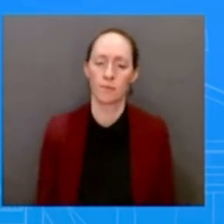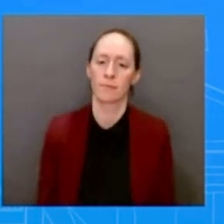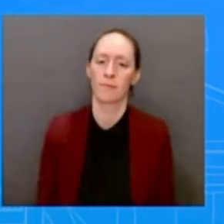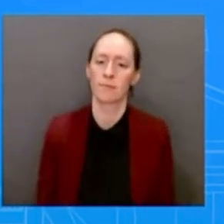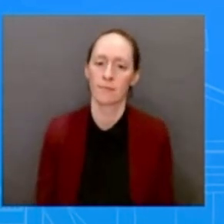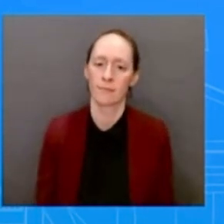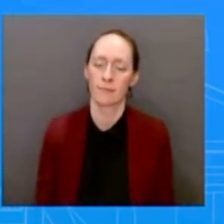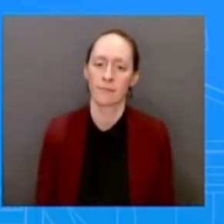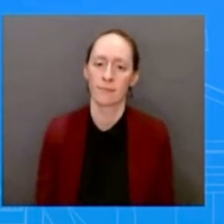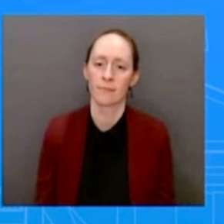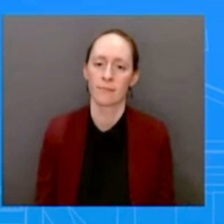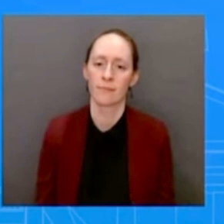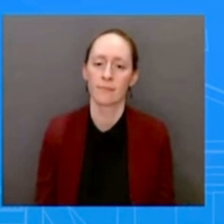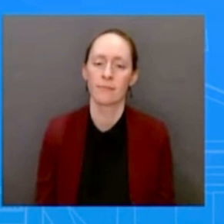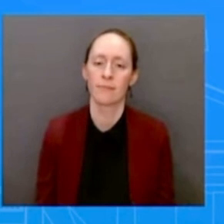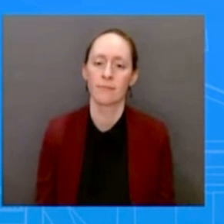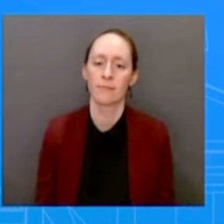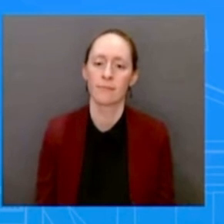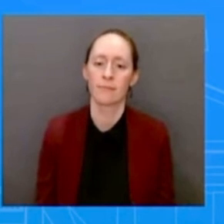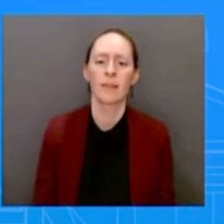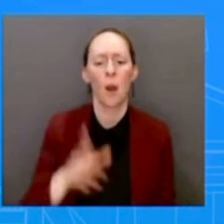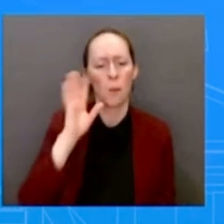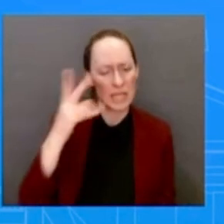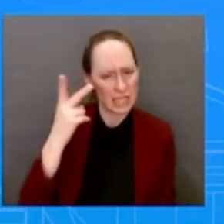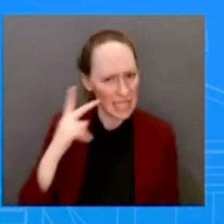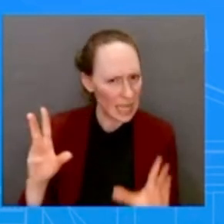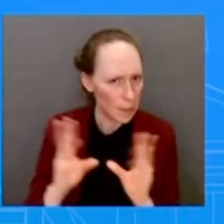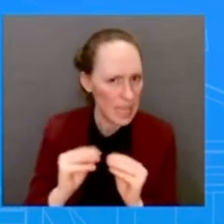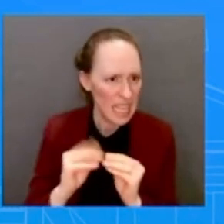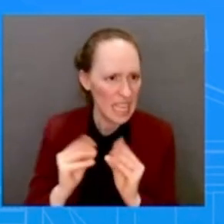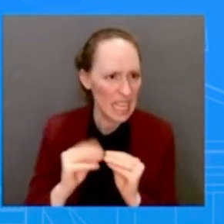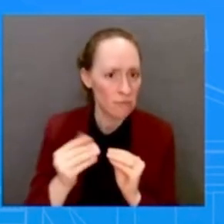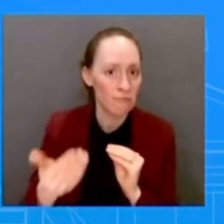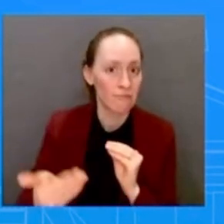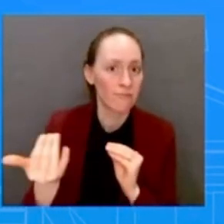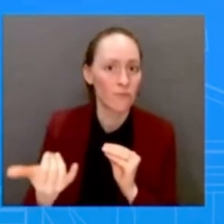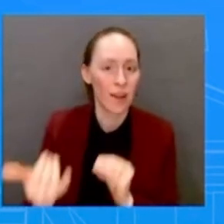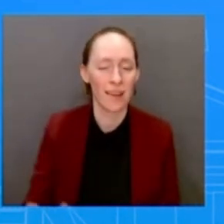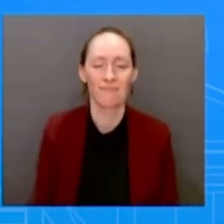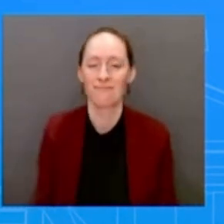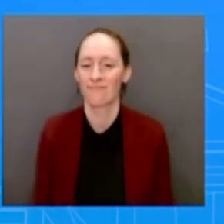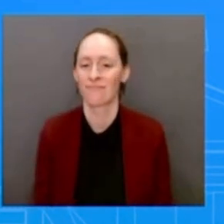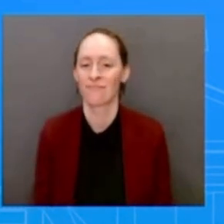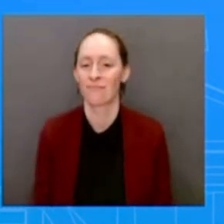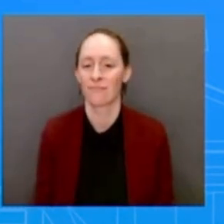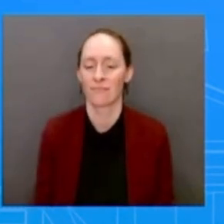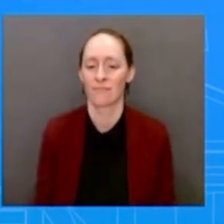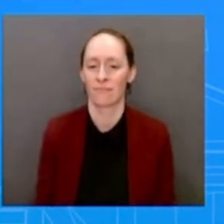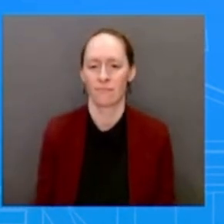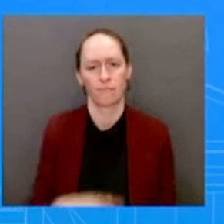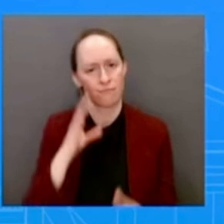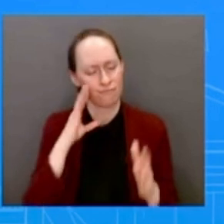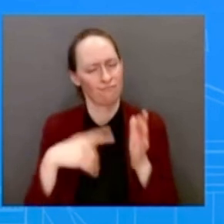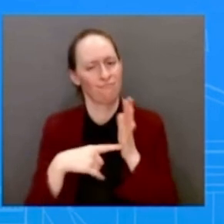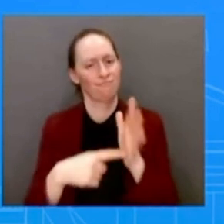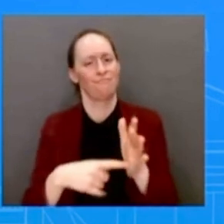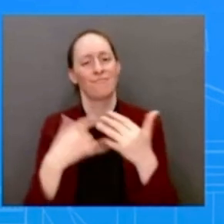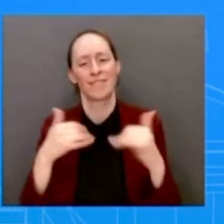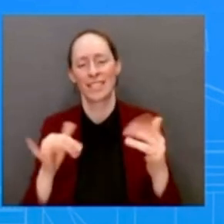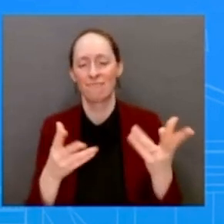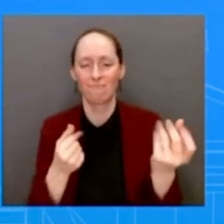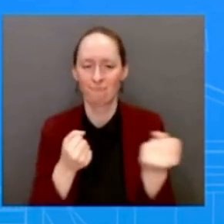with the German Chancellor today. We're going to continue to show that supportive front, that coordination. They're going to have that discussion.